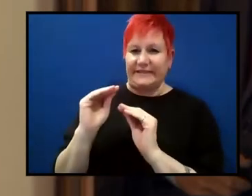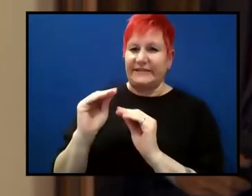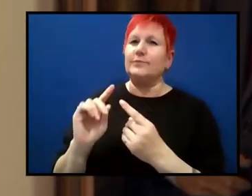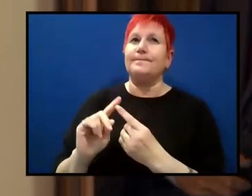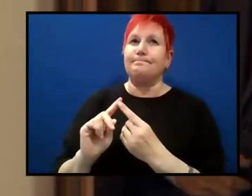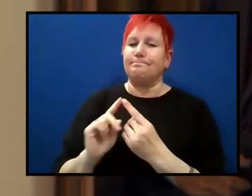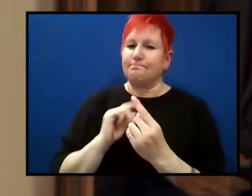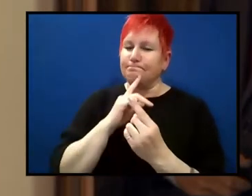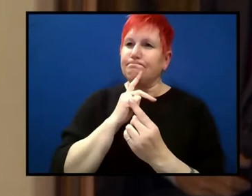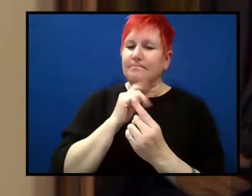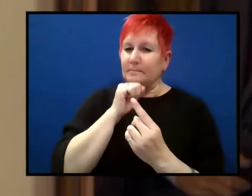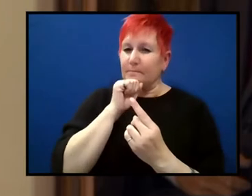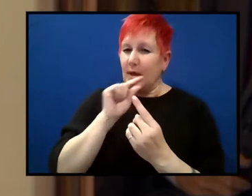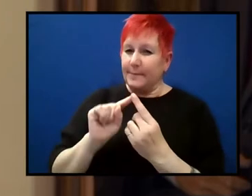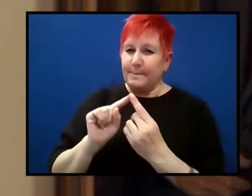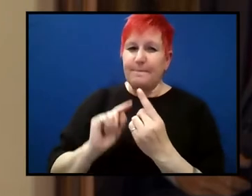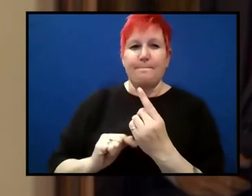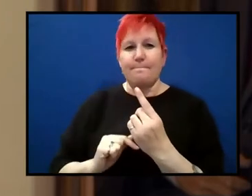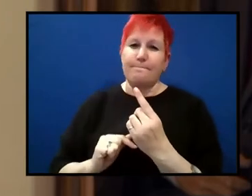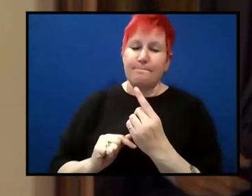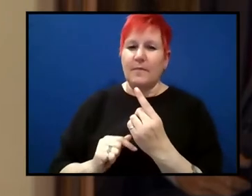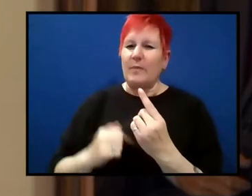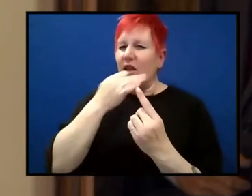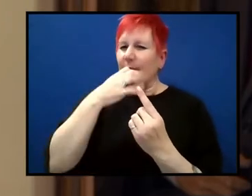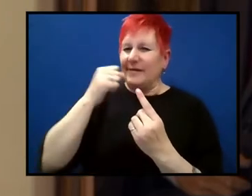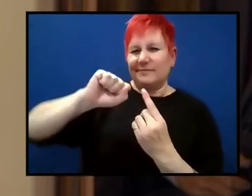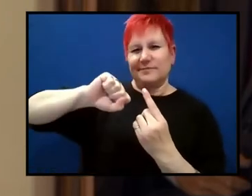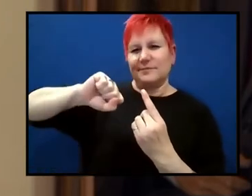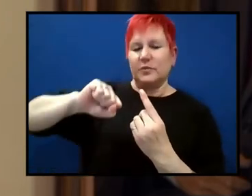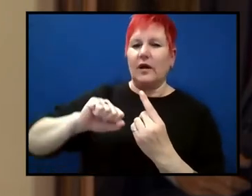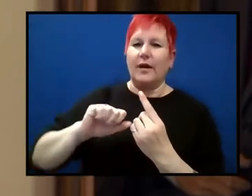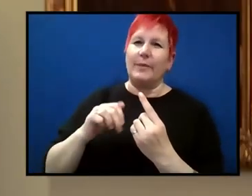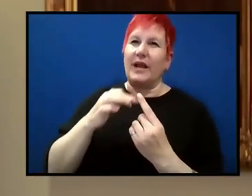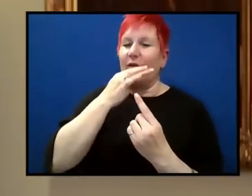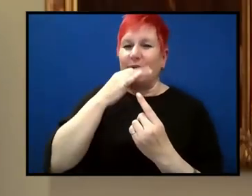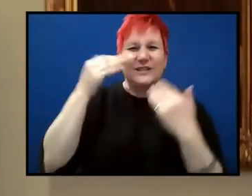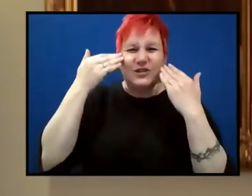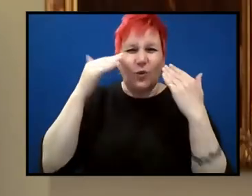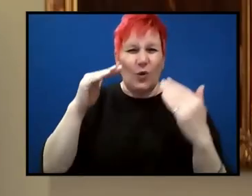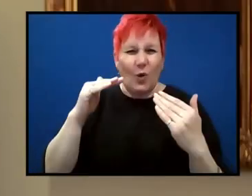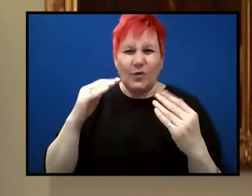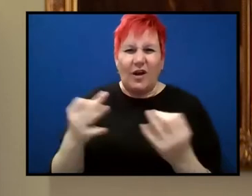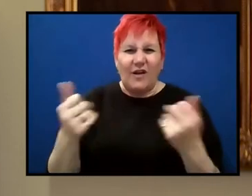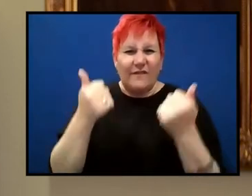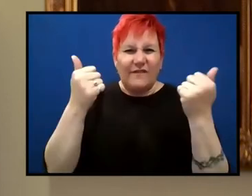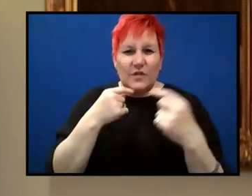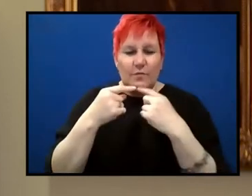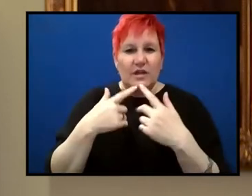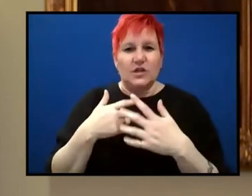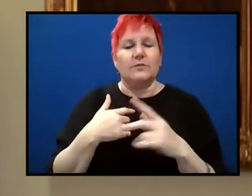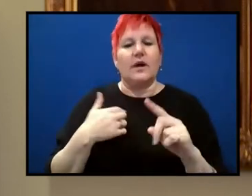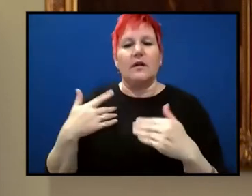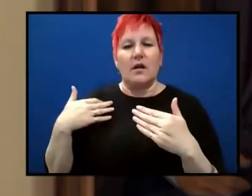as a combination, maybe he was a bit of both, a bit resistant and a bit uninformed. Um, but certainly towards the end, he was starting to